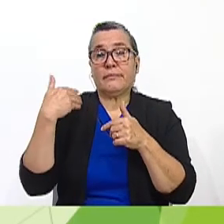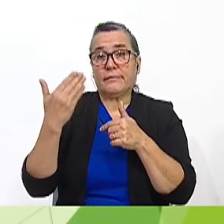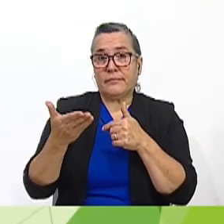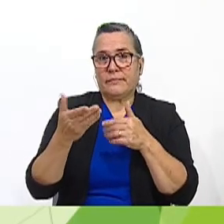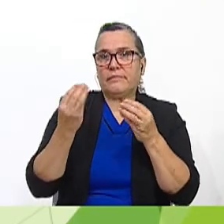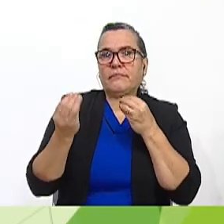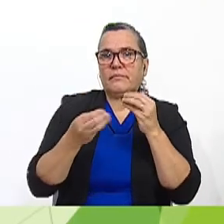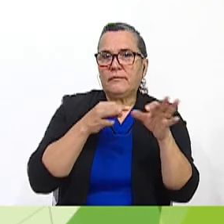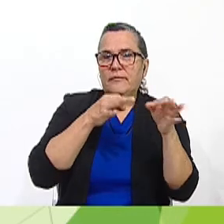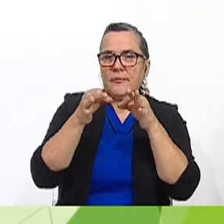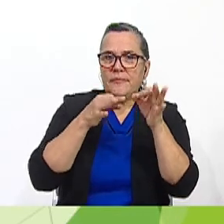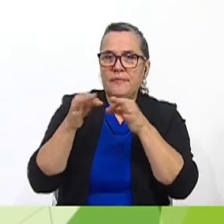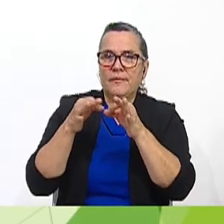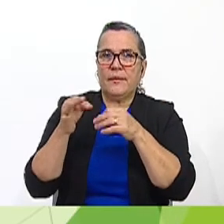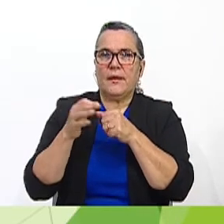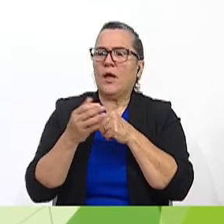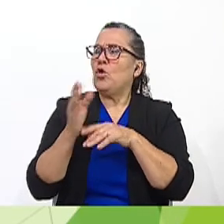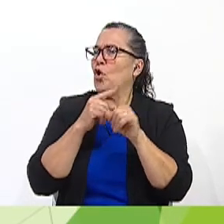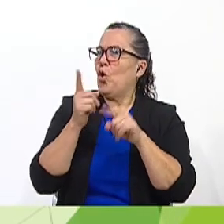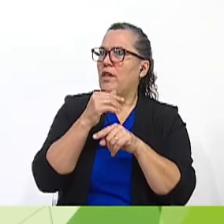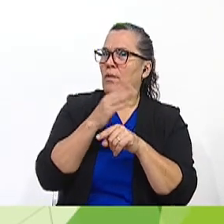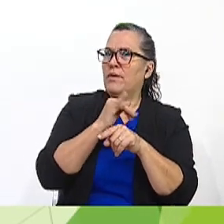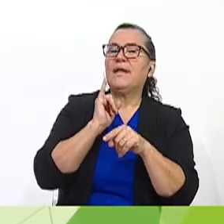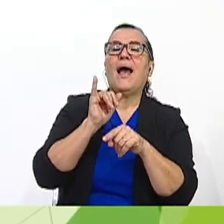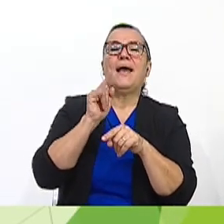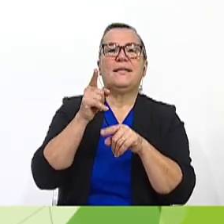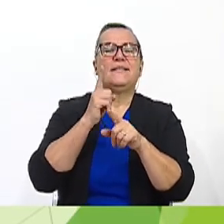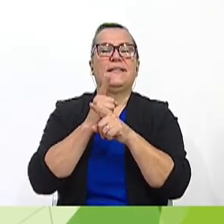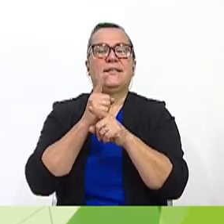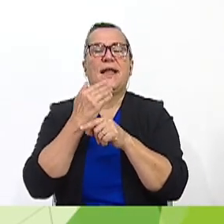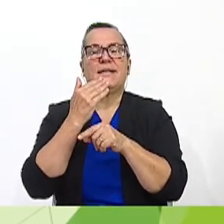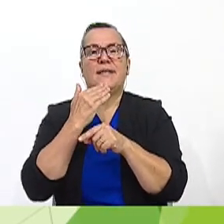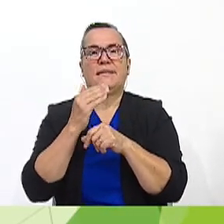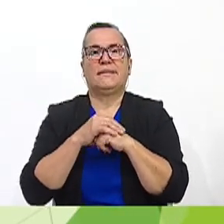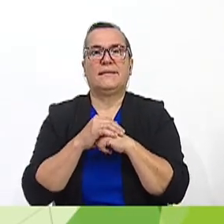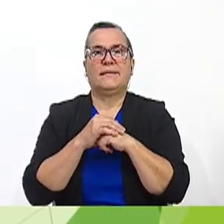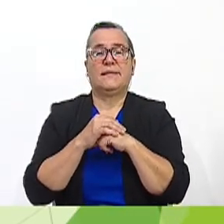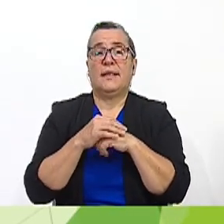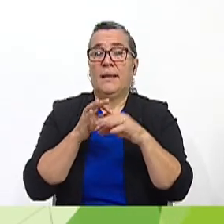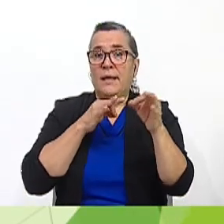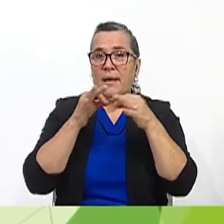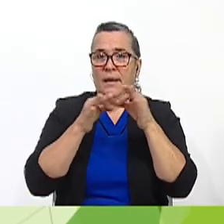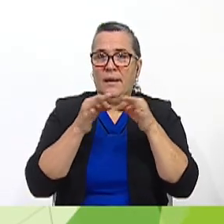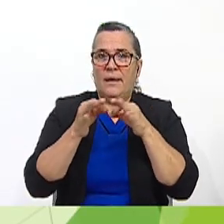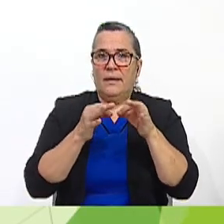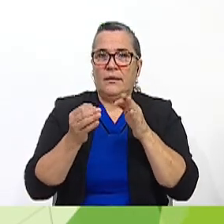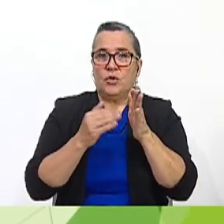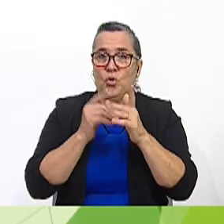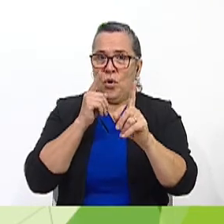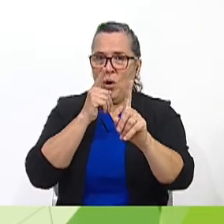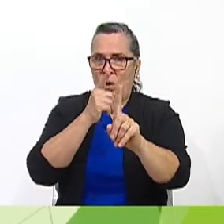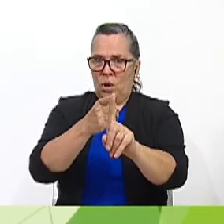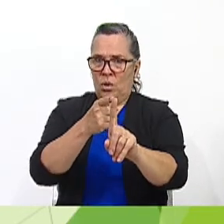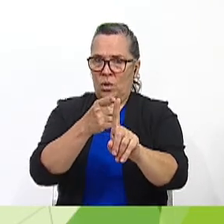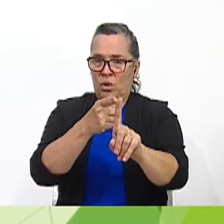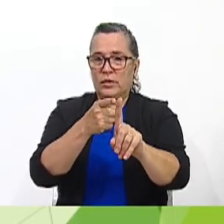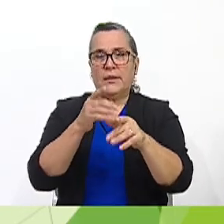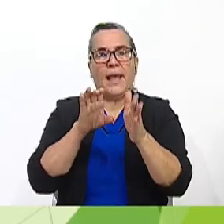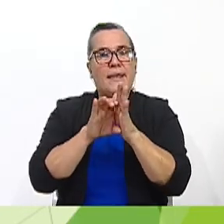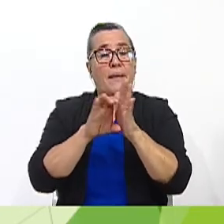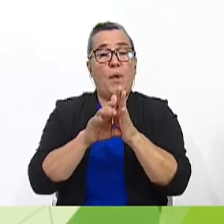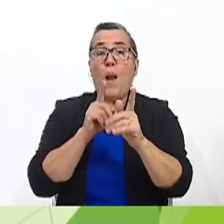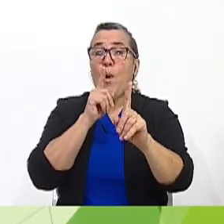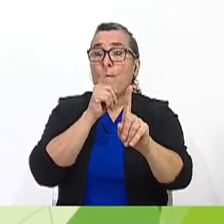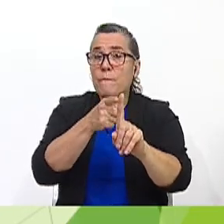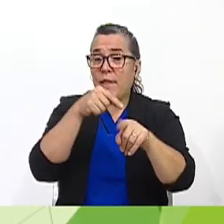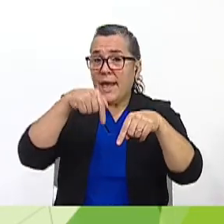you are going to explain, no, let's go back again. Uh-huh. Thank you. Next, explain again your goal. For example, the purpose of